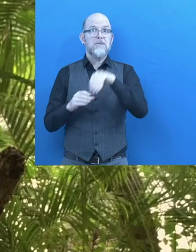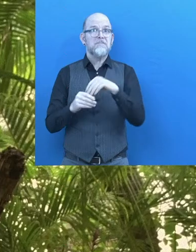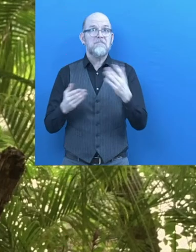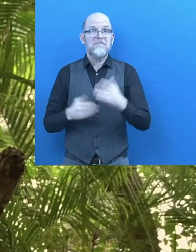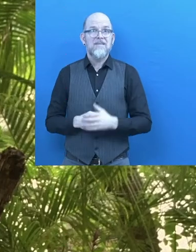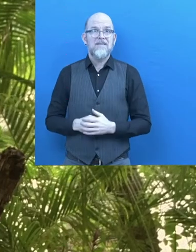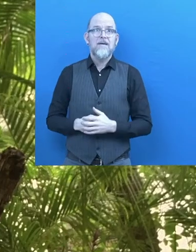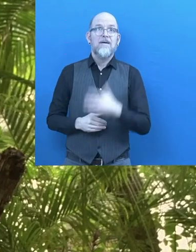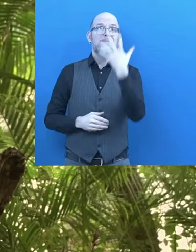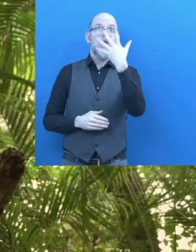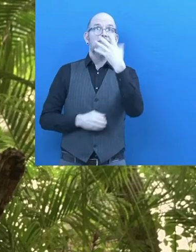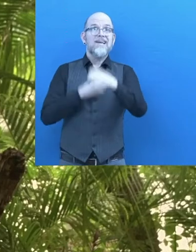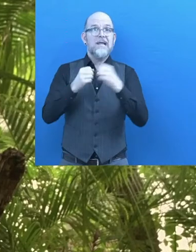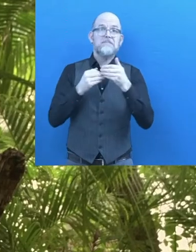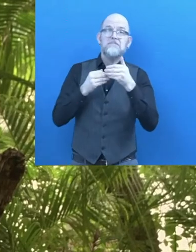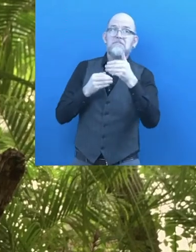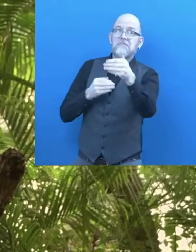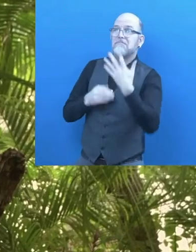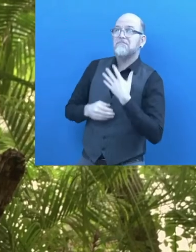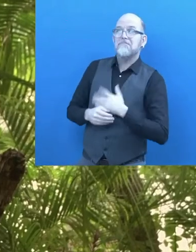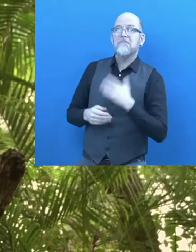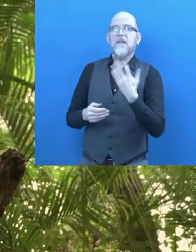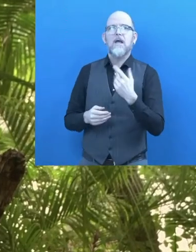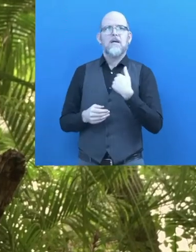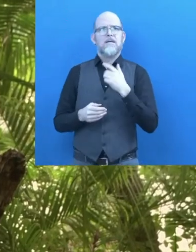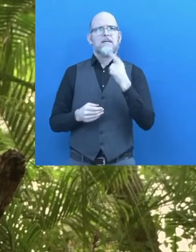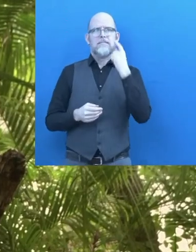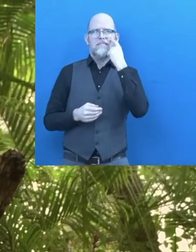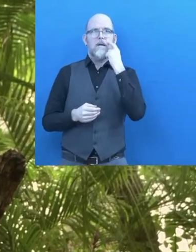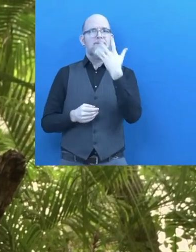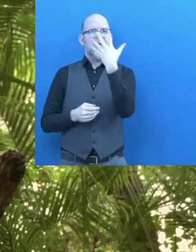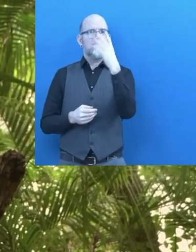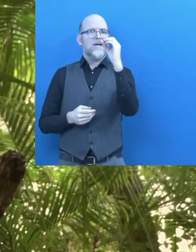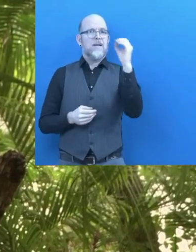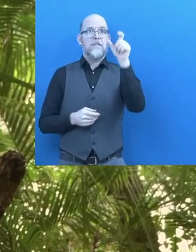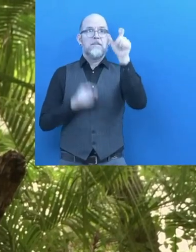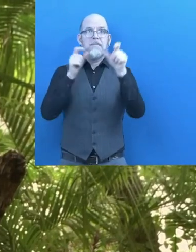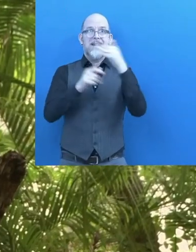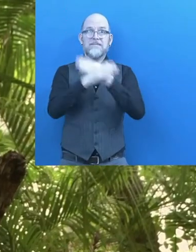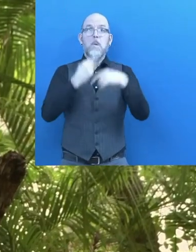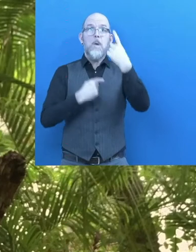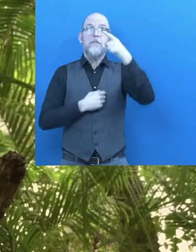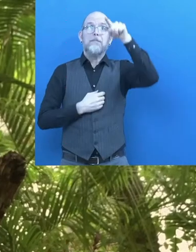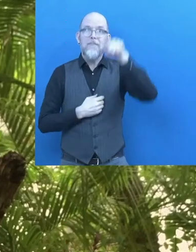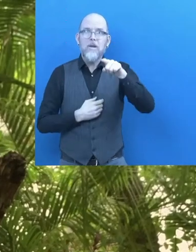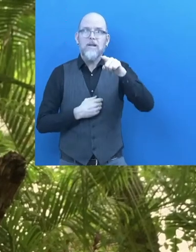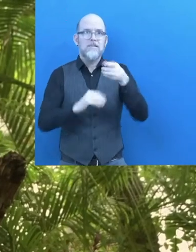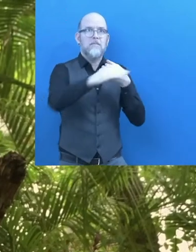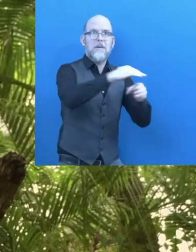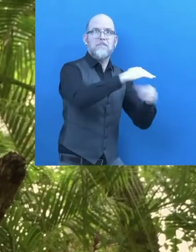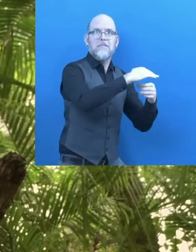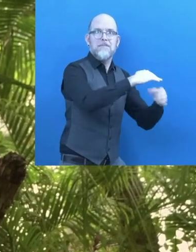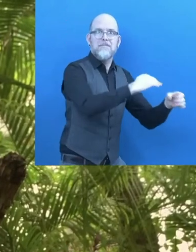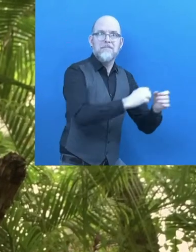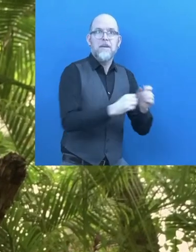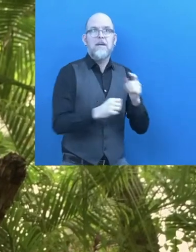In the following five years, we want to employ more than 500 people with disabilities per month, while working with 2